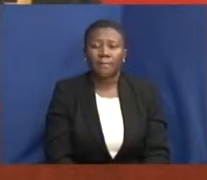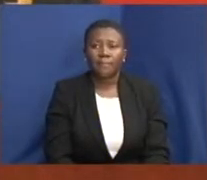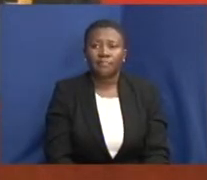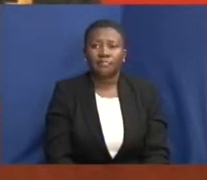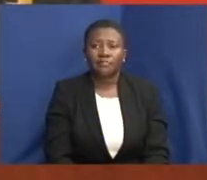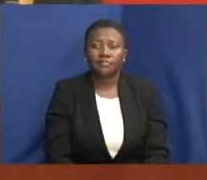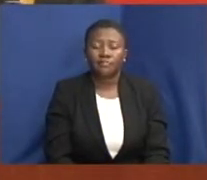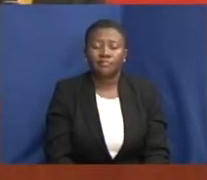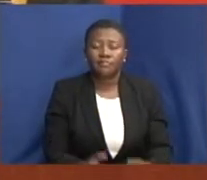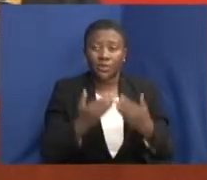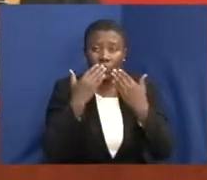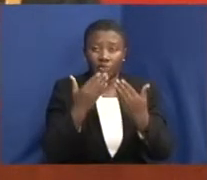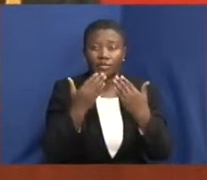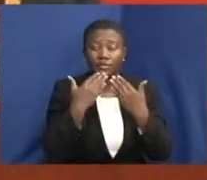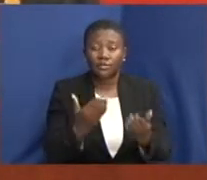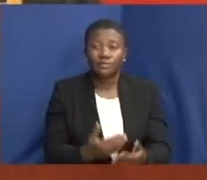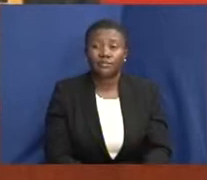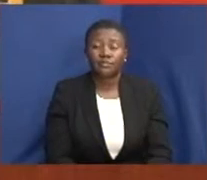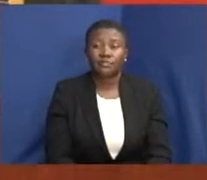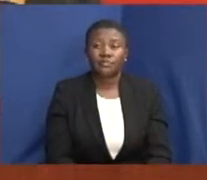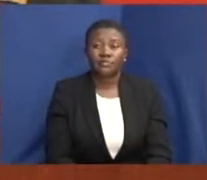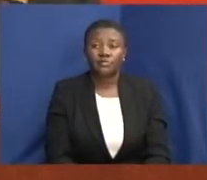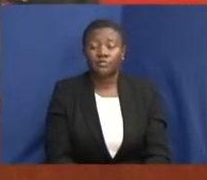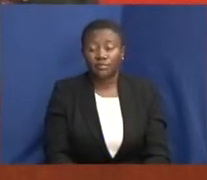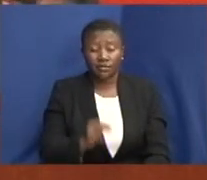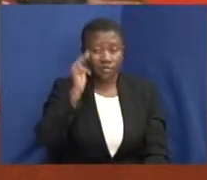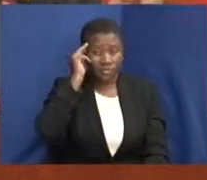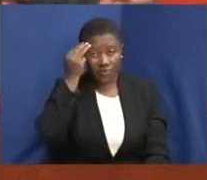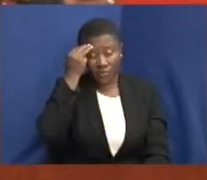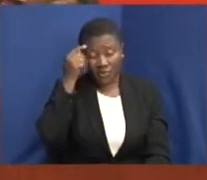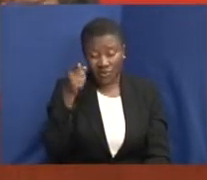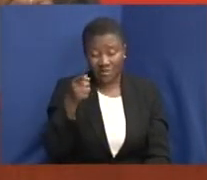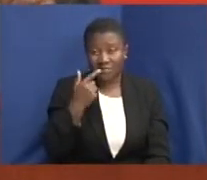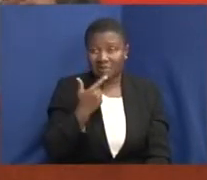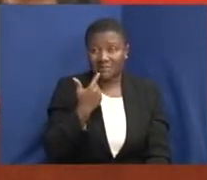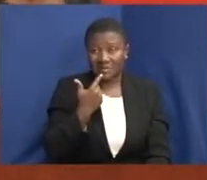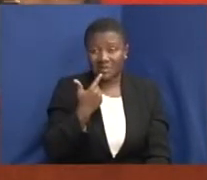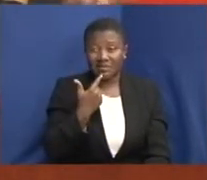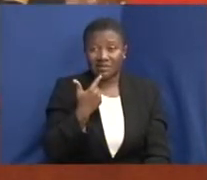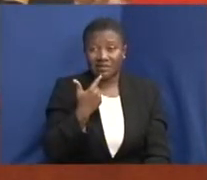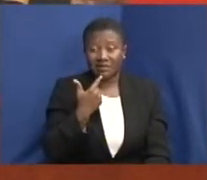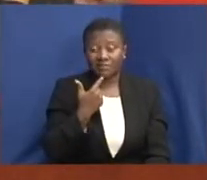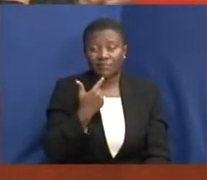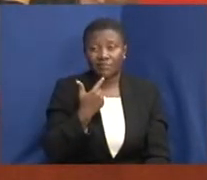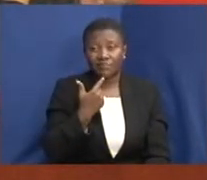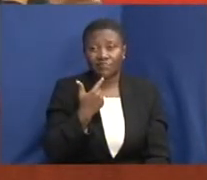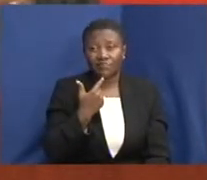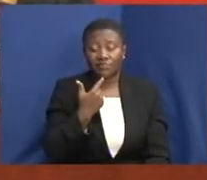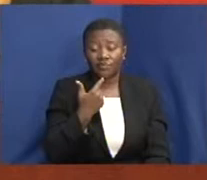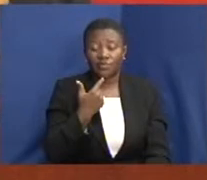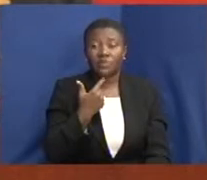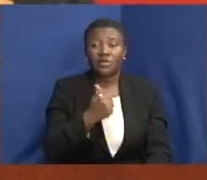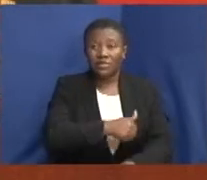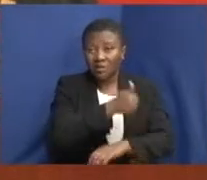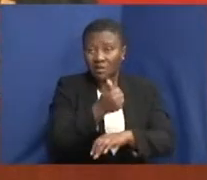Thank you, Mr. Speaker. Mr. Speaker, the Minister Riley said that he's instituted investigation